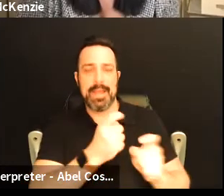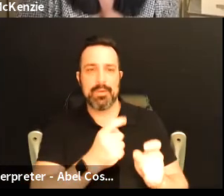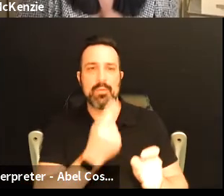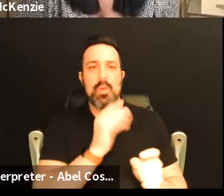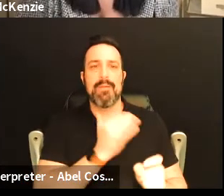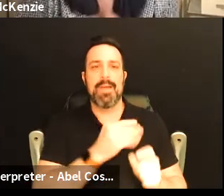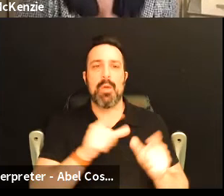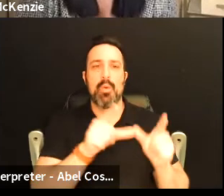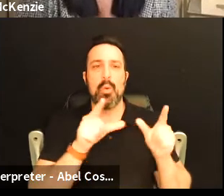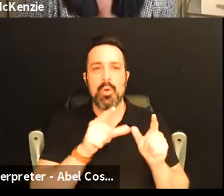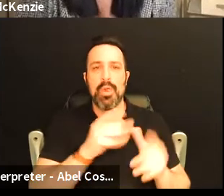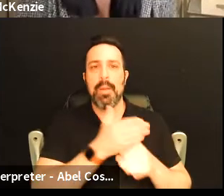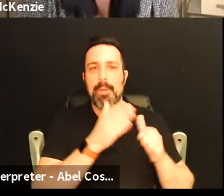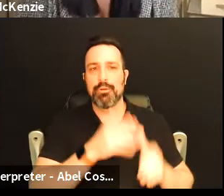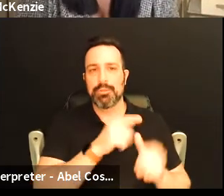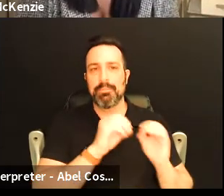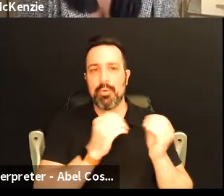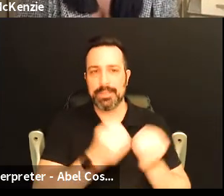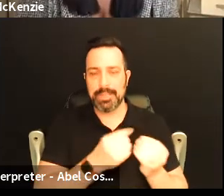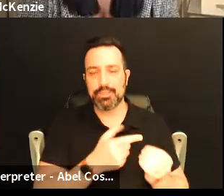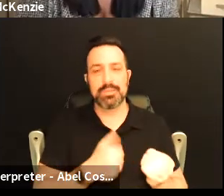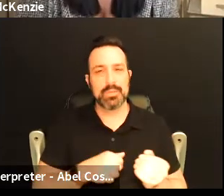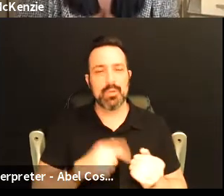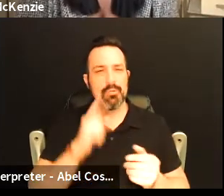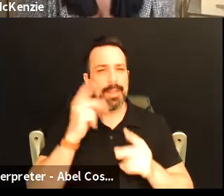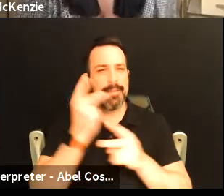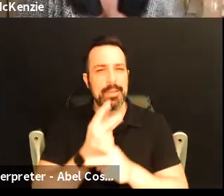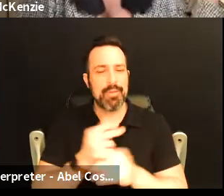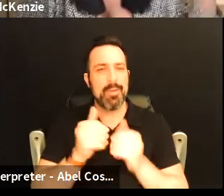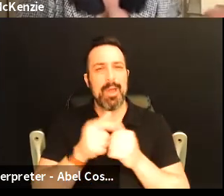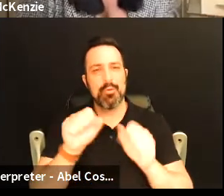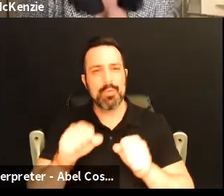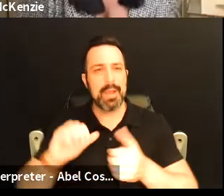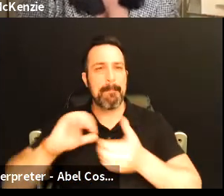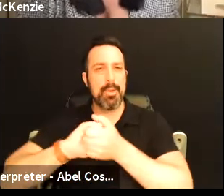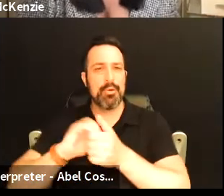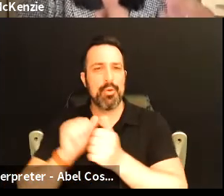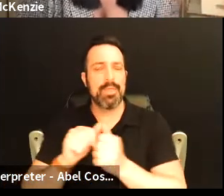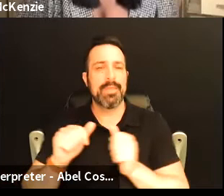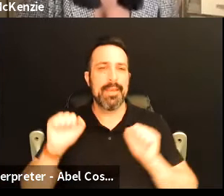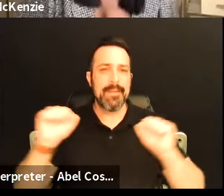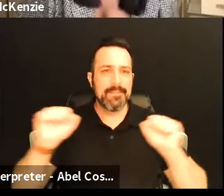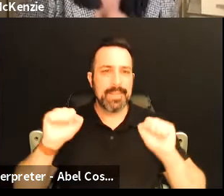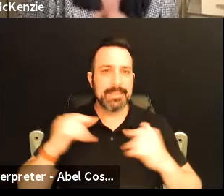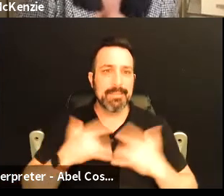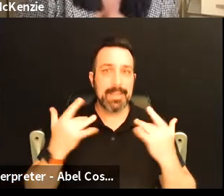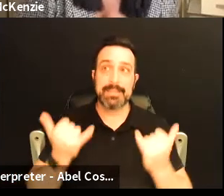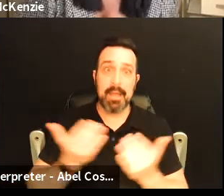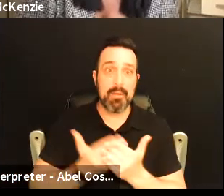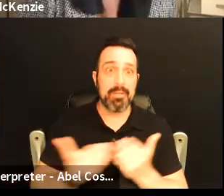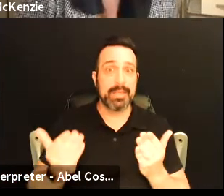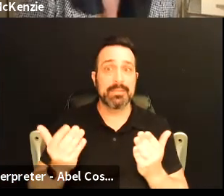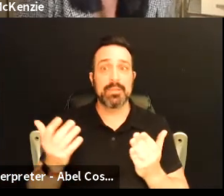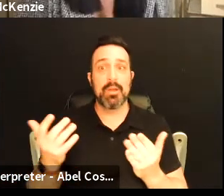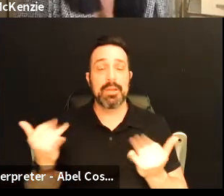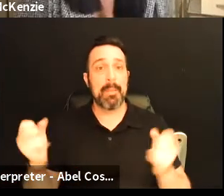local partnership organizations. So it's just figuring out how you can partner with these fitness events now that things are starting to come back